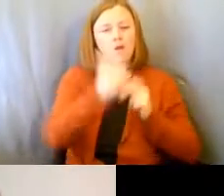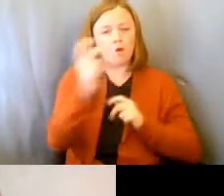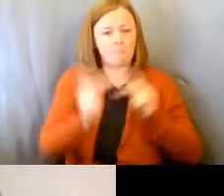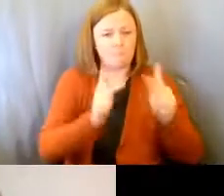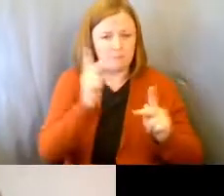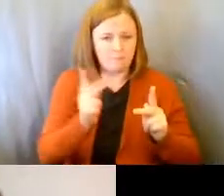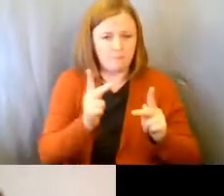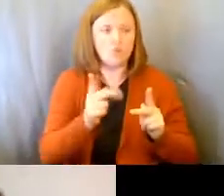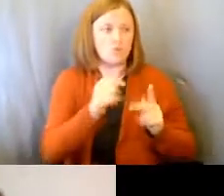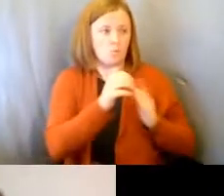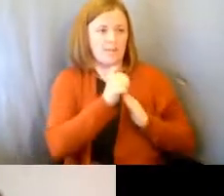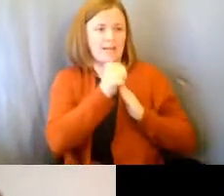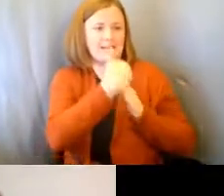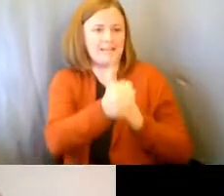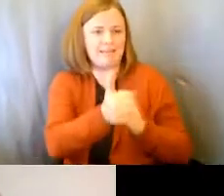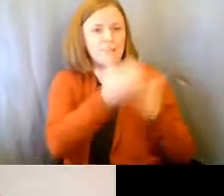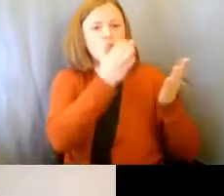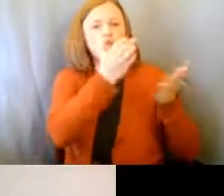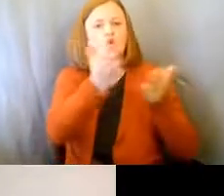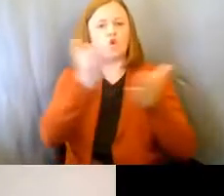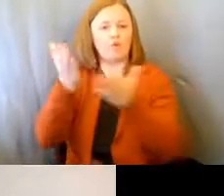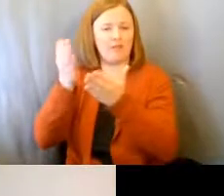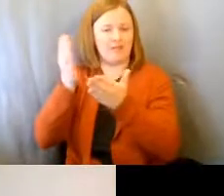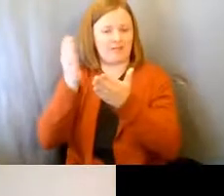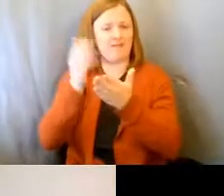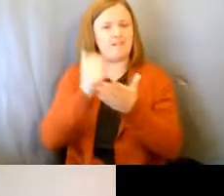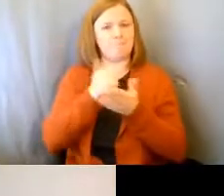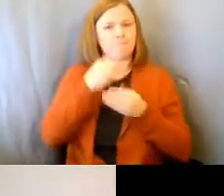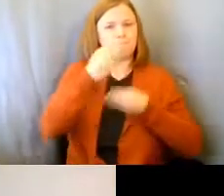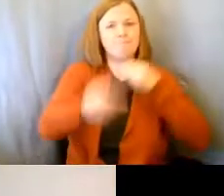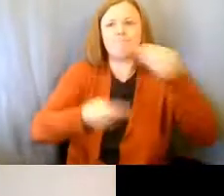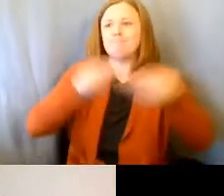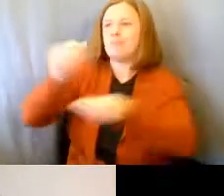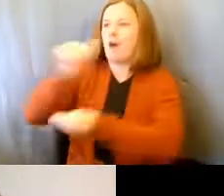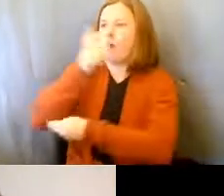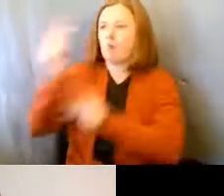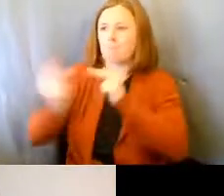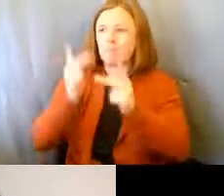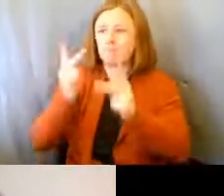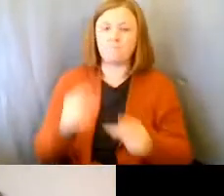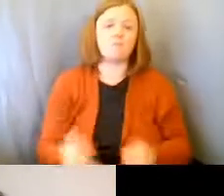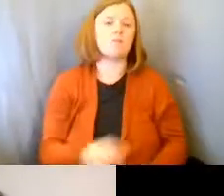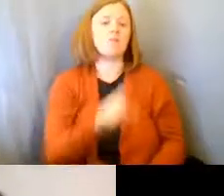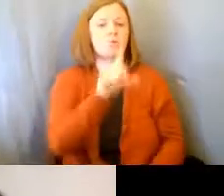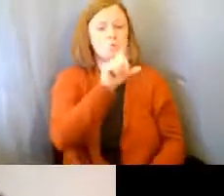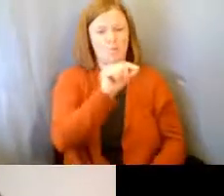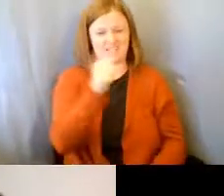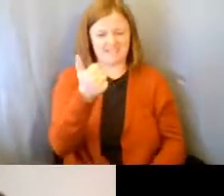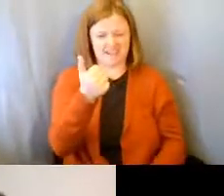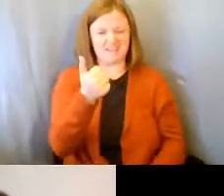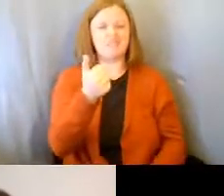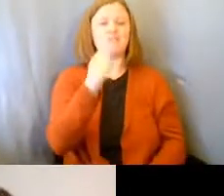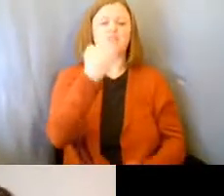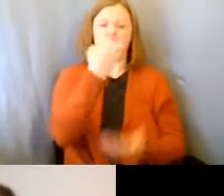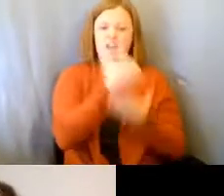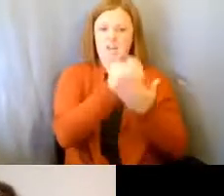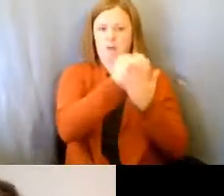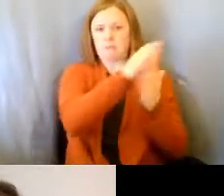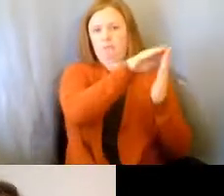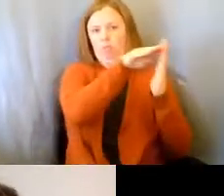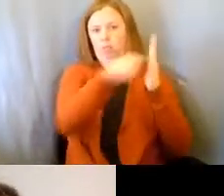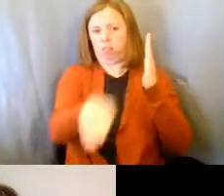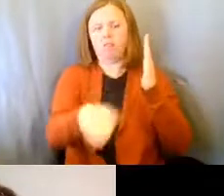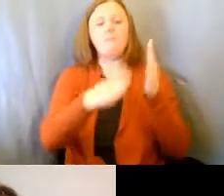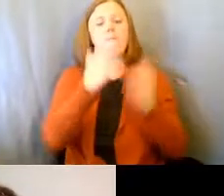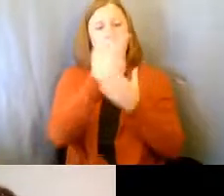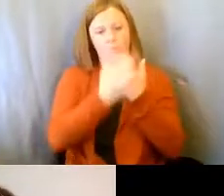let's lead by serving, right? During the 2010 economic downturn, both